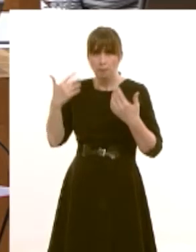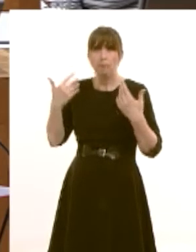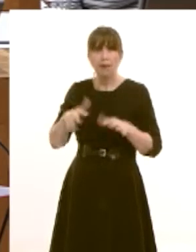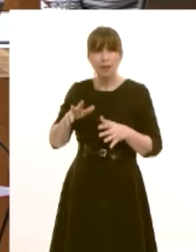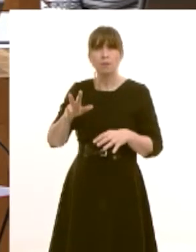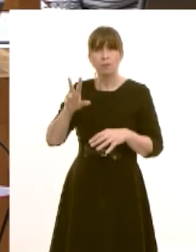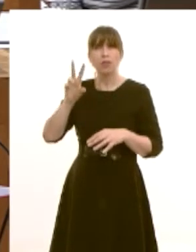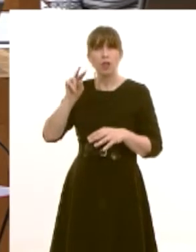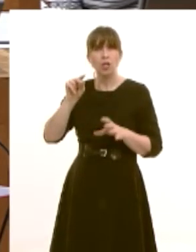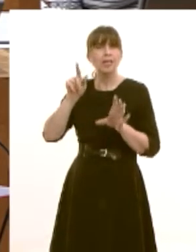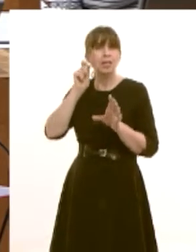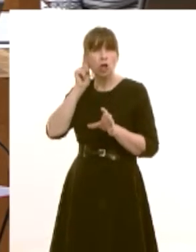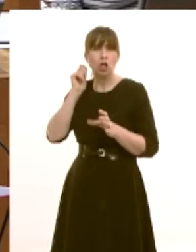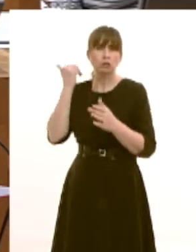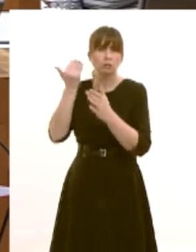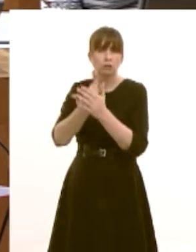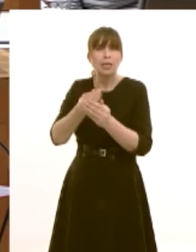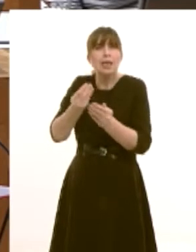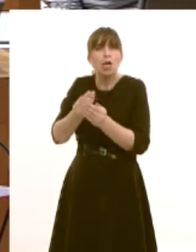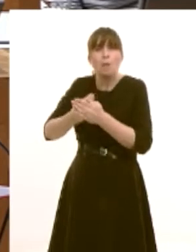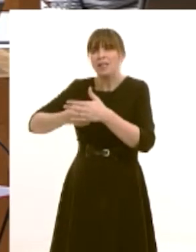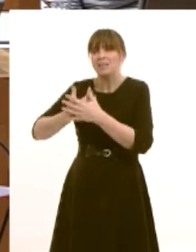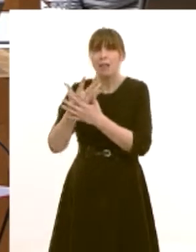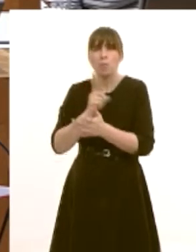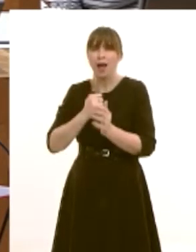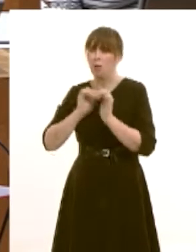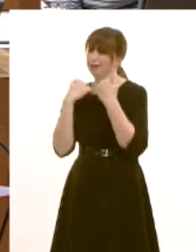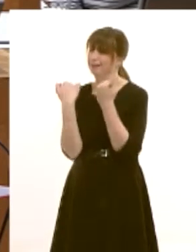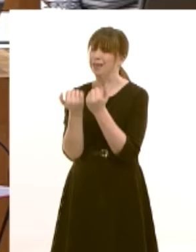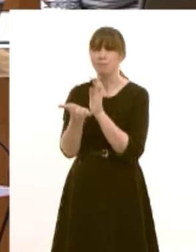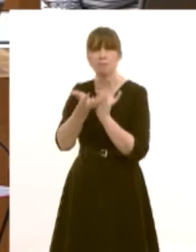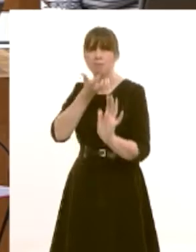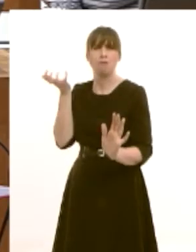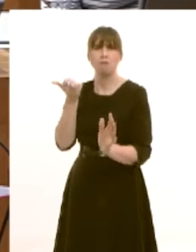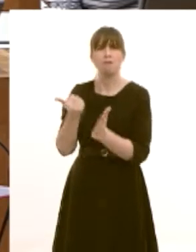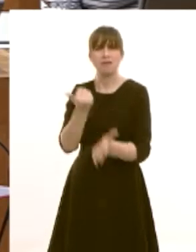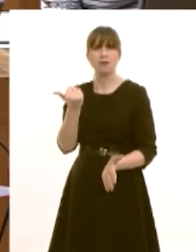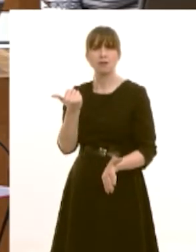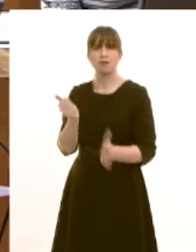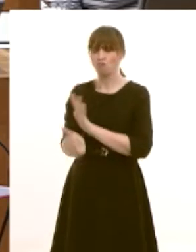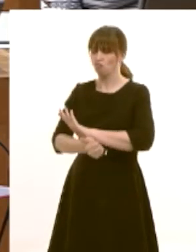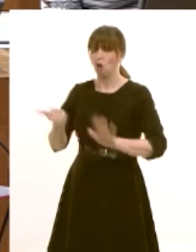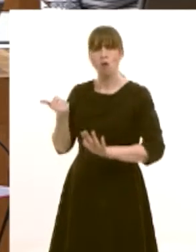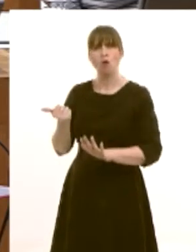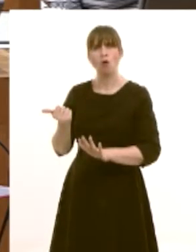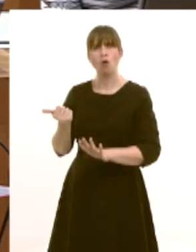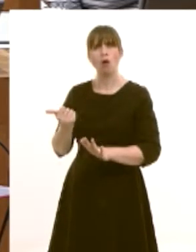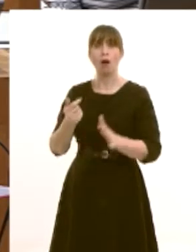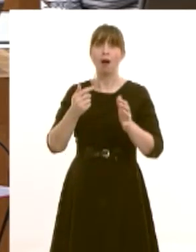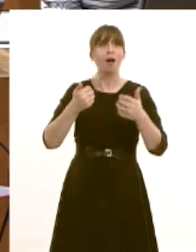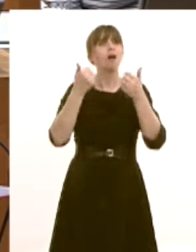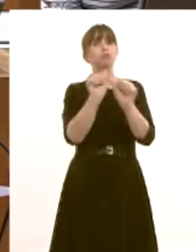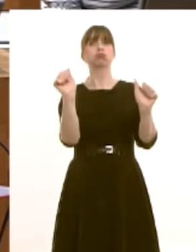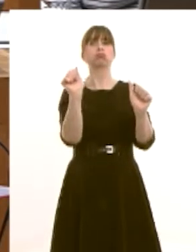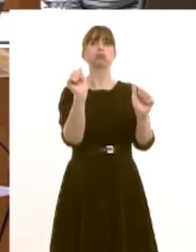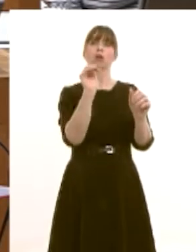years in the field of economic development that's because the team we have in place is superb we were successful in in uh getting aston martin because